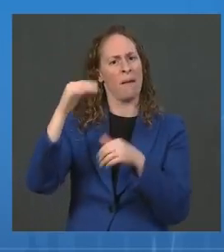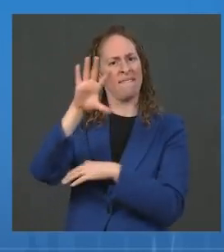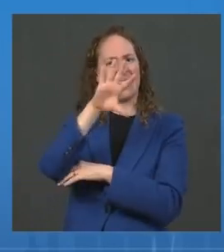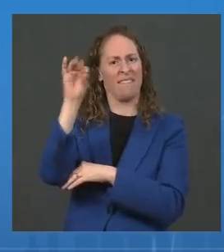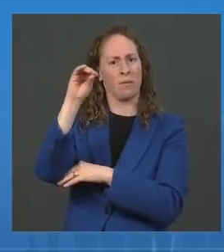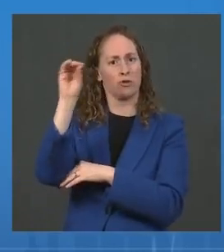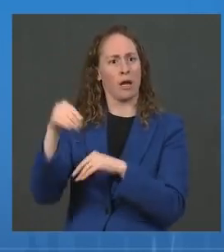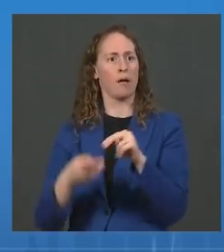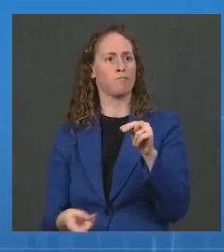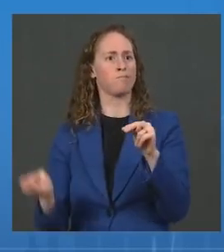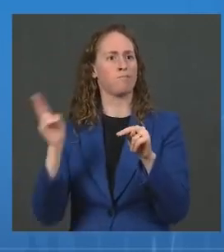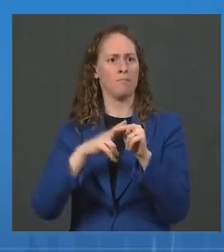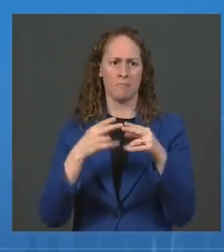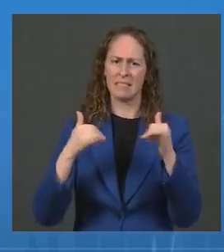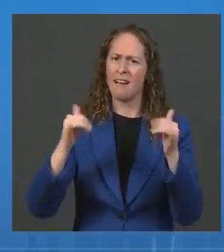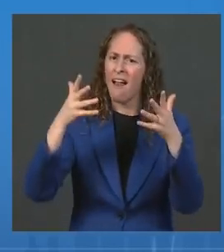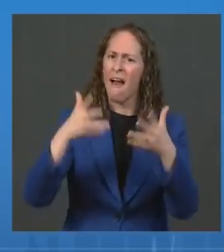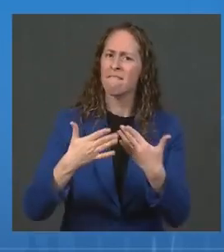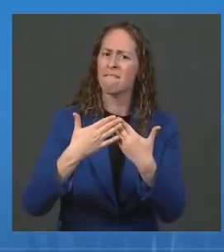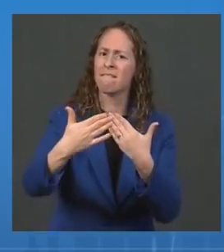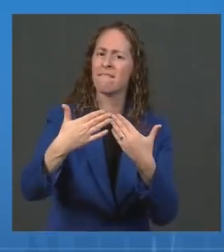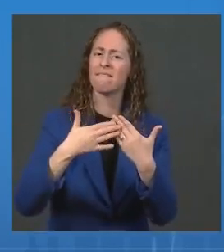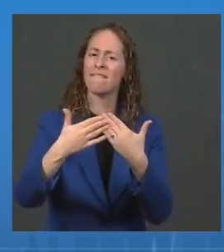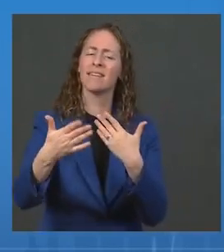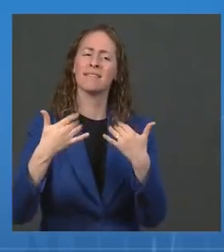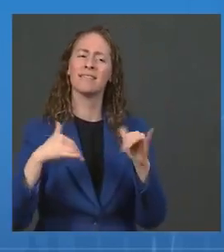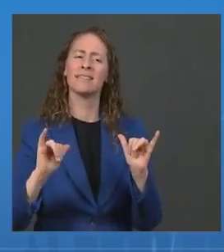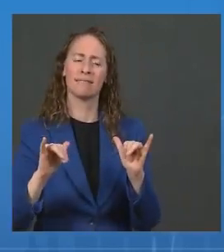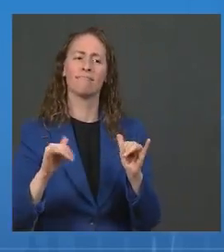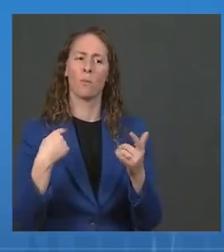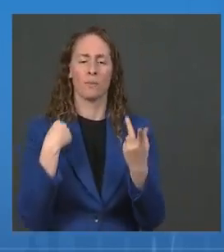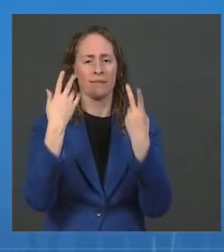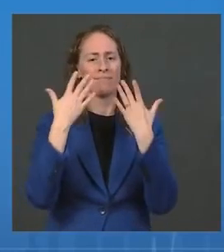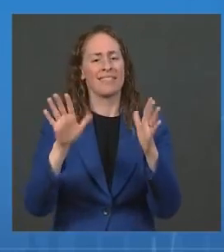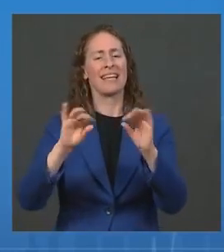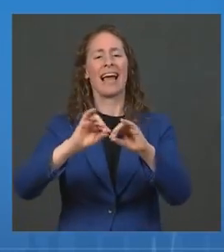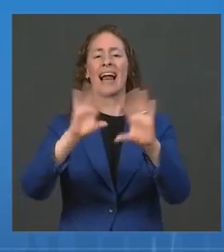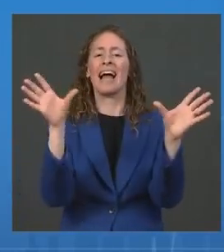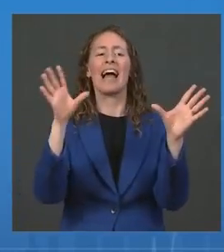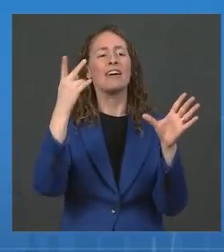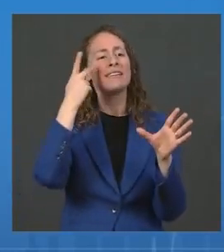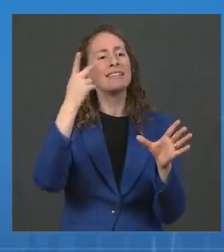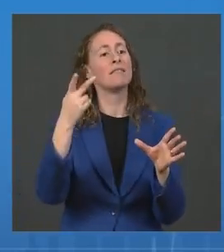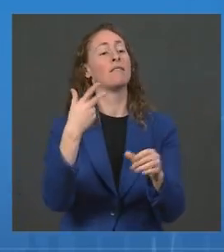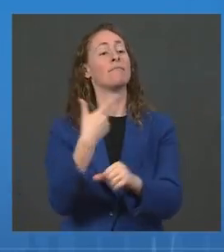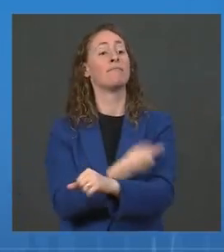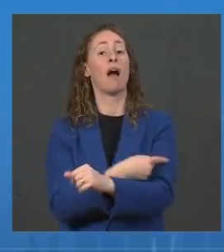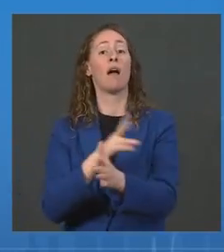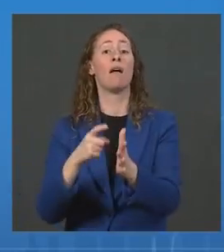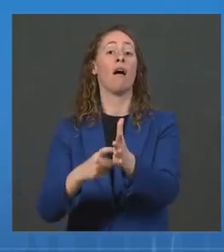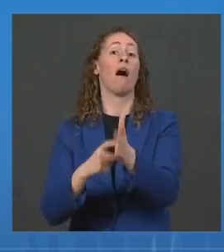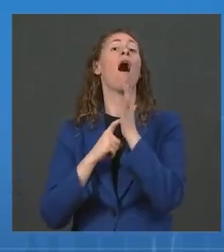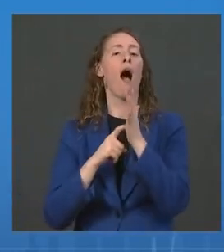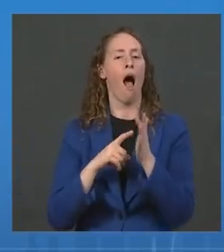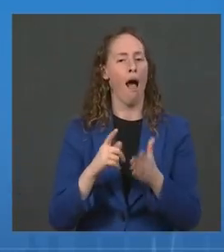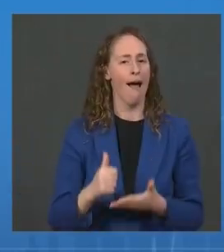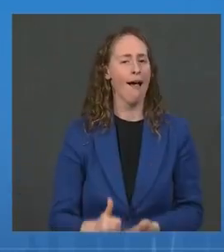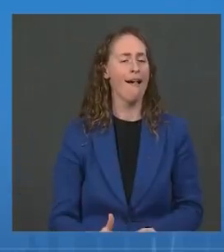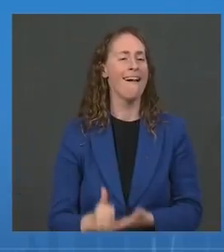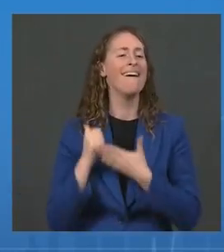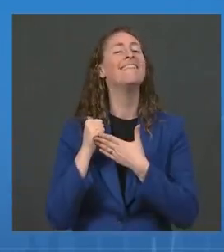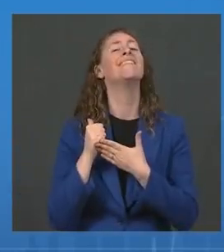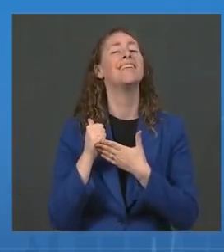go before their deadline. So, vaccination requirements work. And that's why so many organizations have come out in support of the President's plan